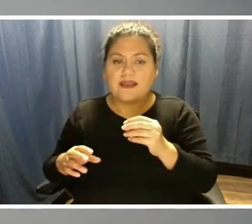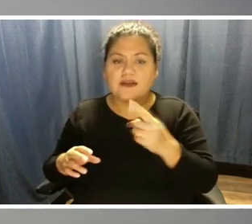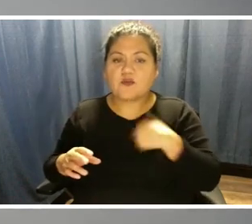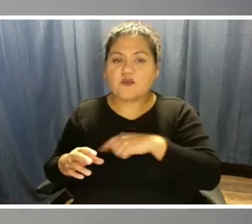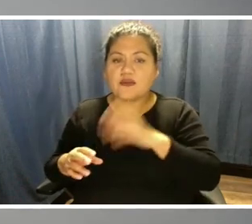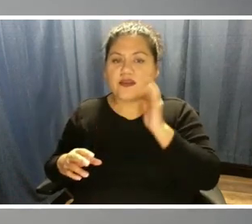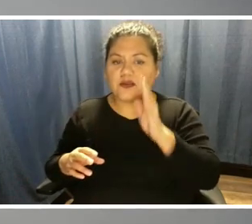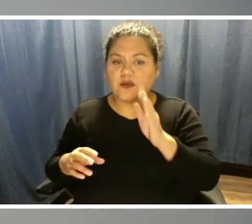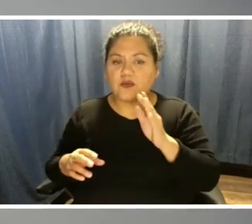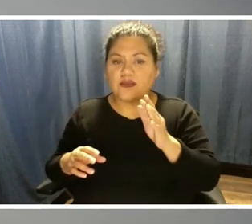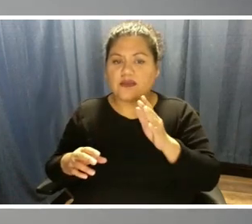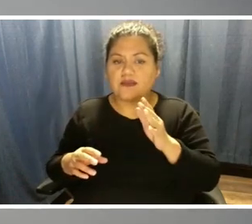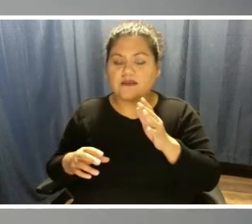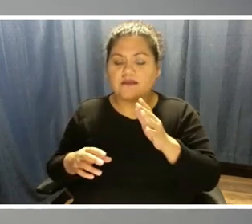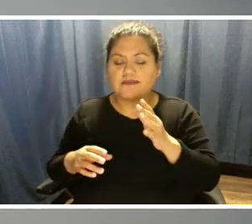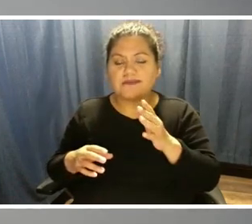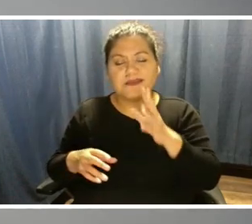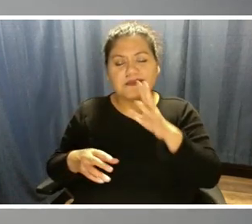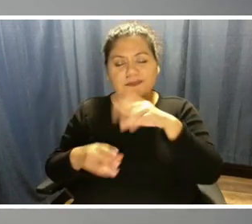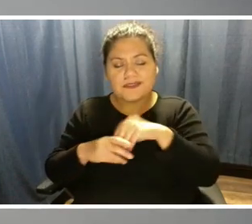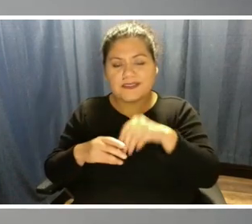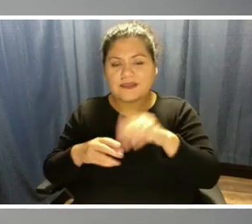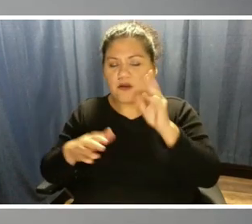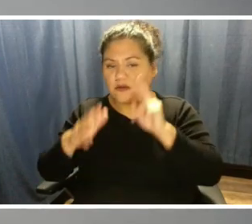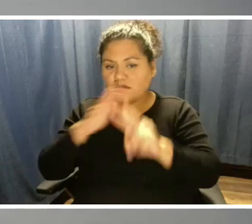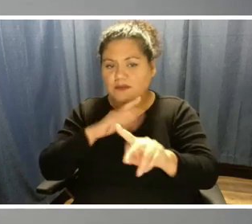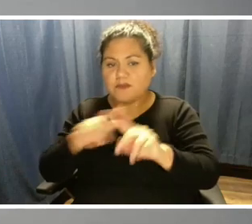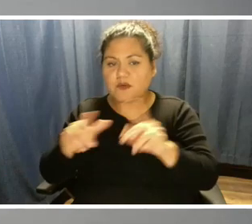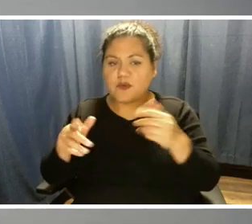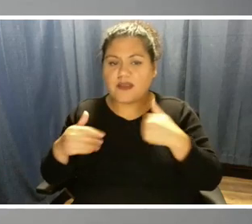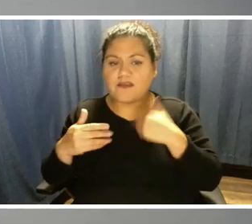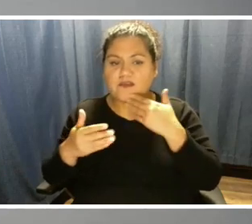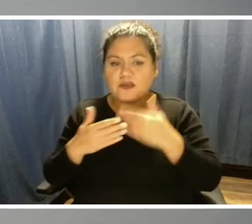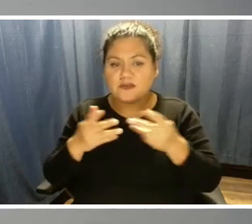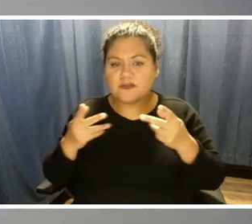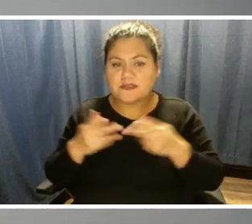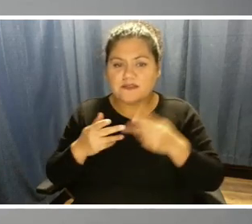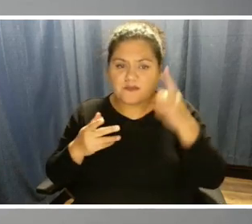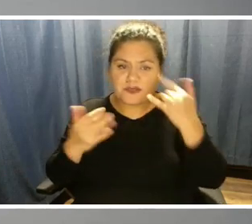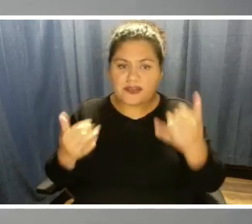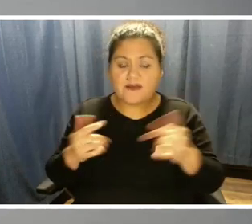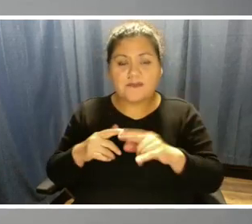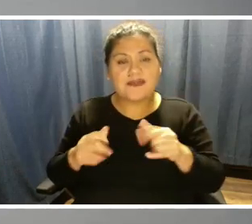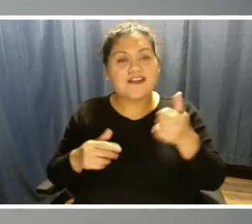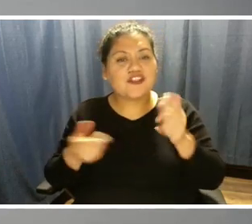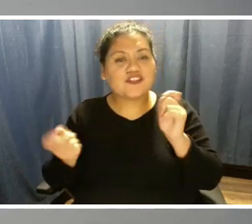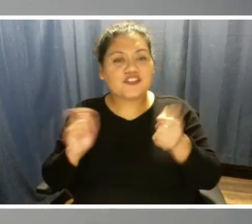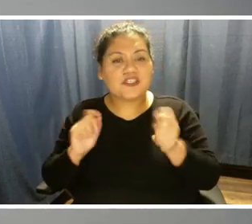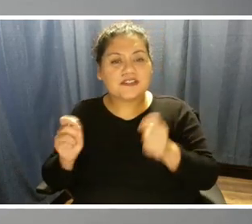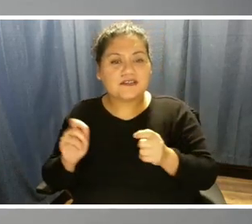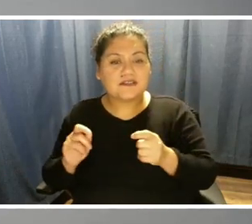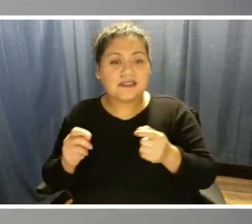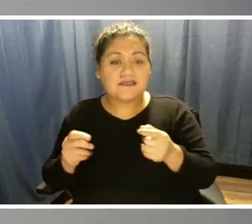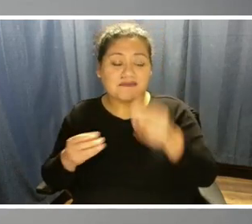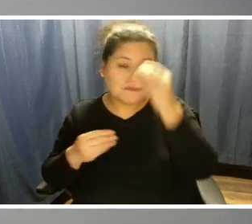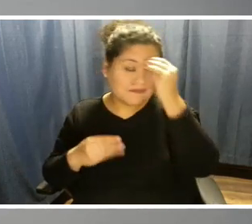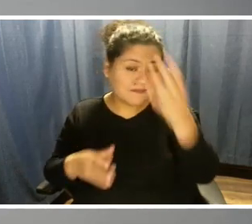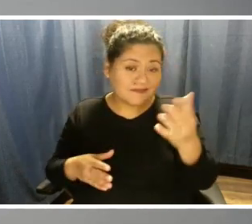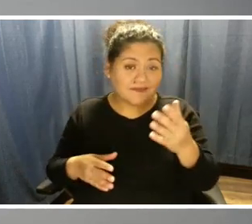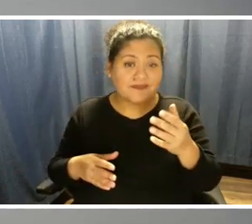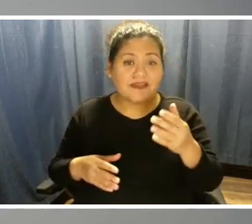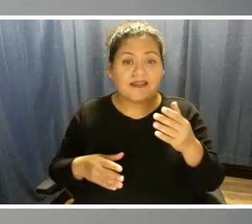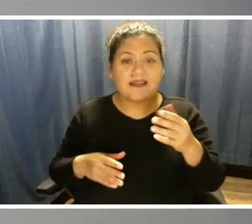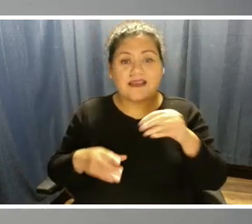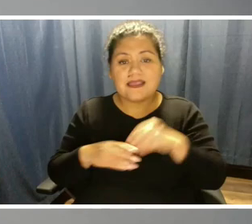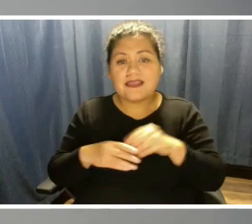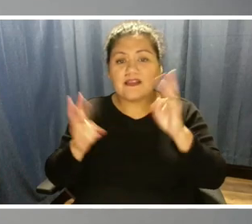forecast. But we think we already got a good, you know, placeholders for that for now. Some of the other changes just to be aware of is in the winter storm Uri,